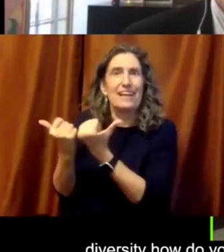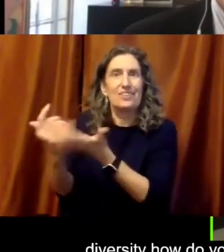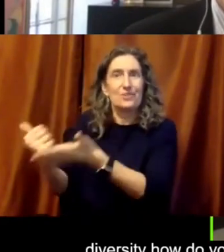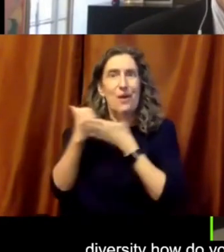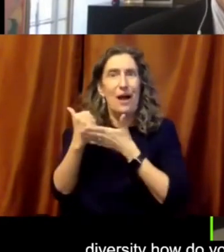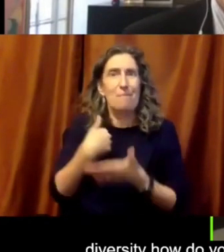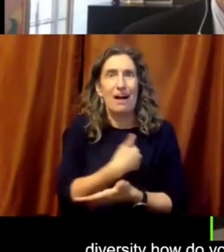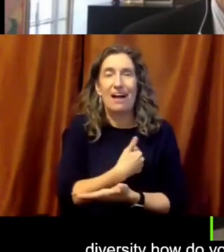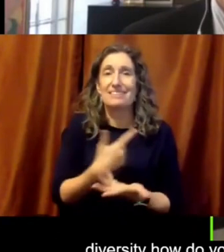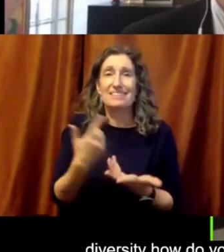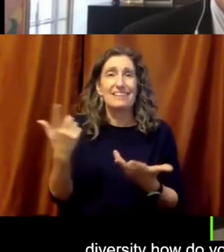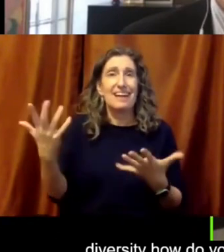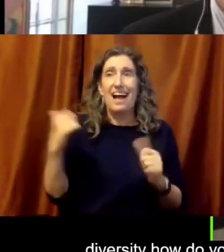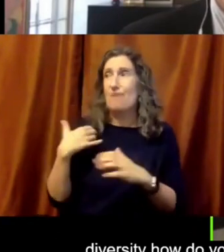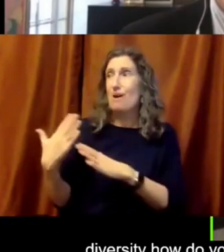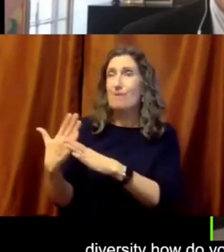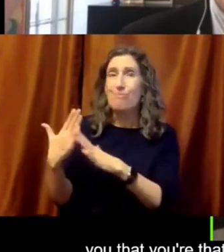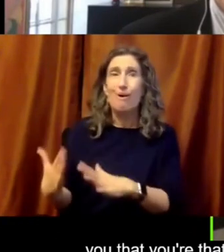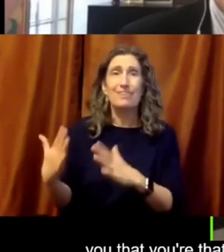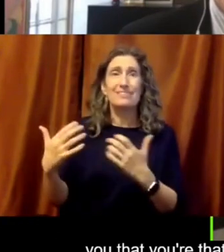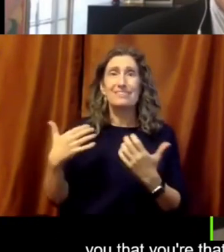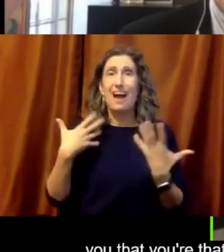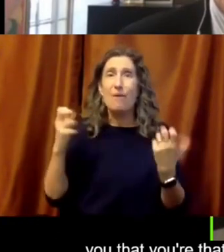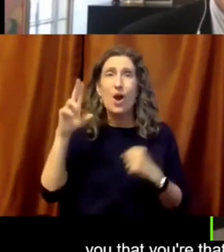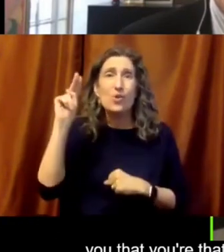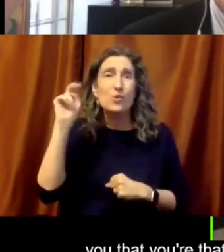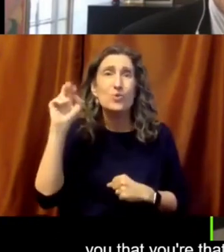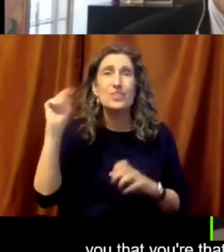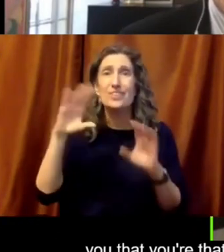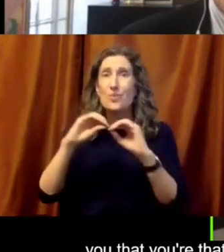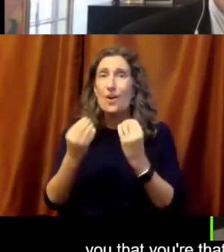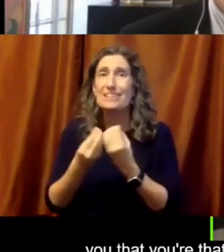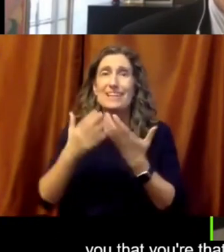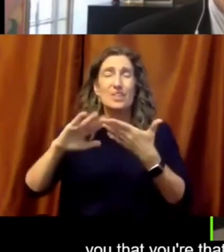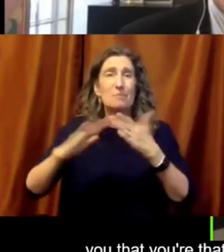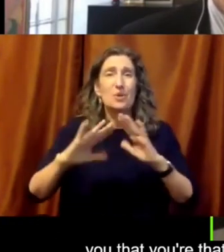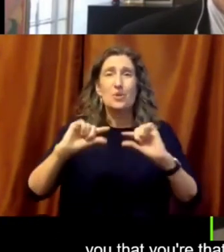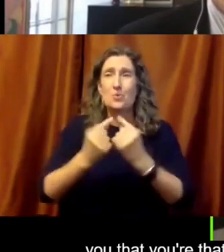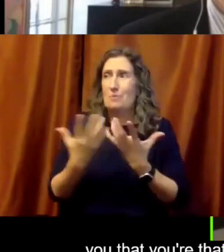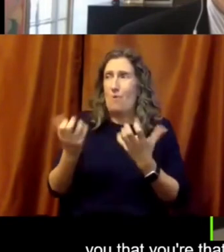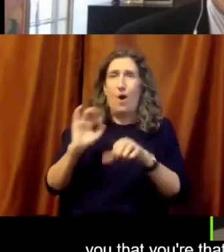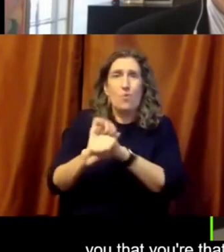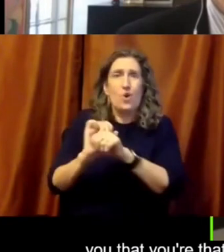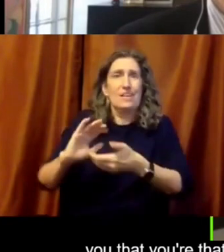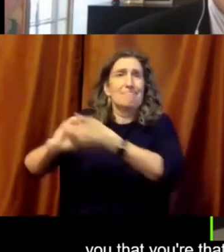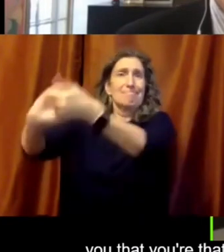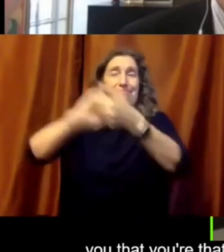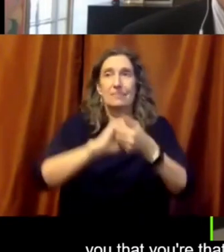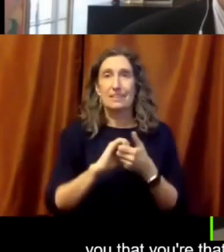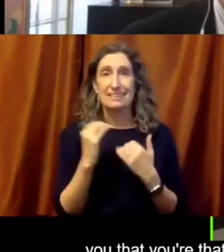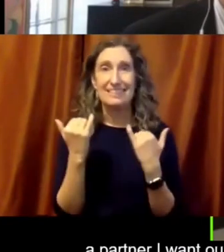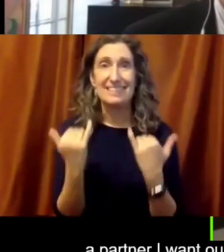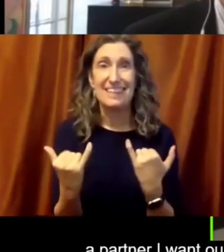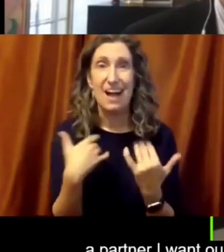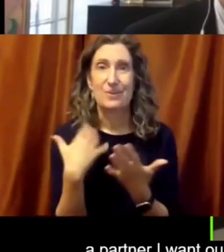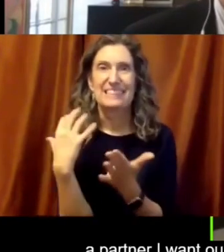I want to be a partner. I want our organizations, our unions, our community groups to be partners. And now's our chance.